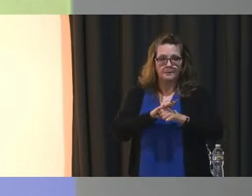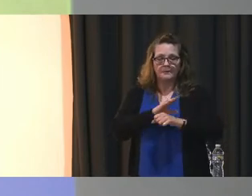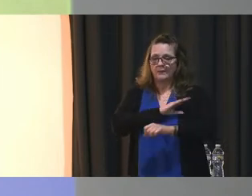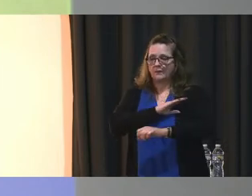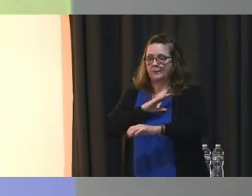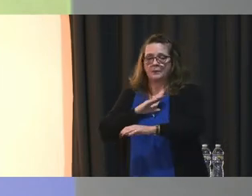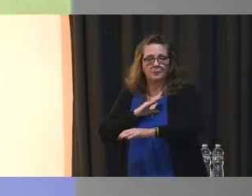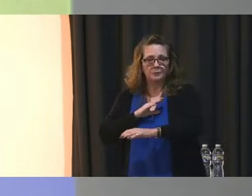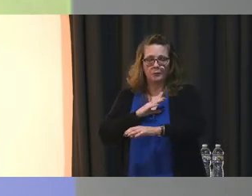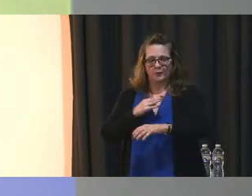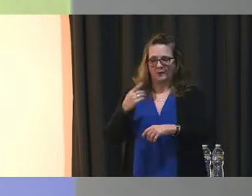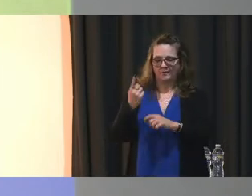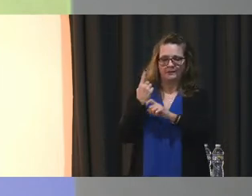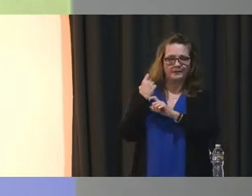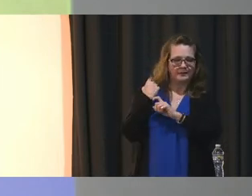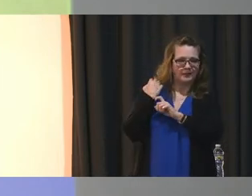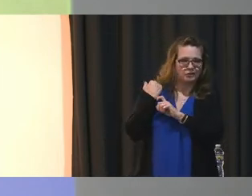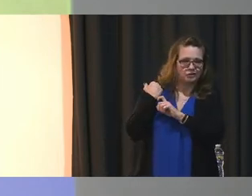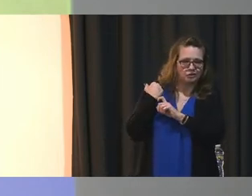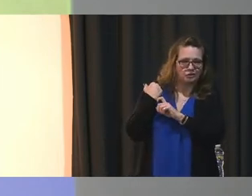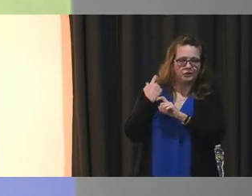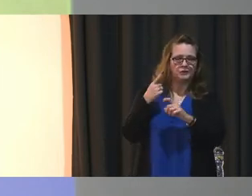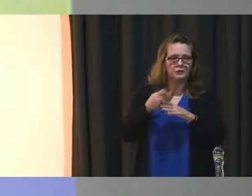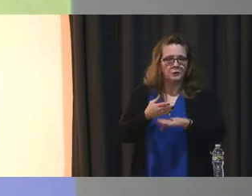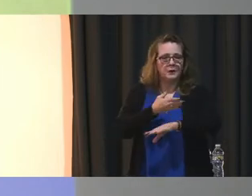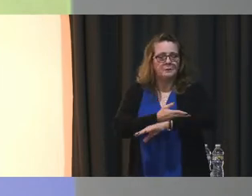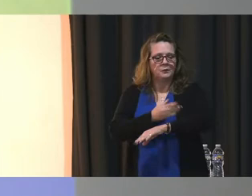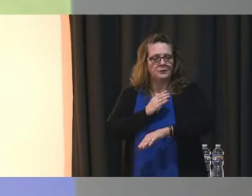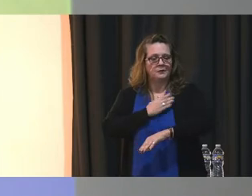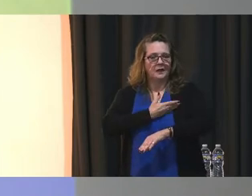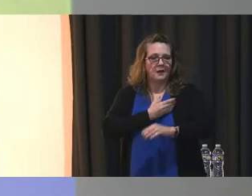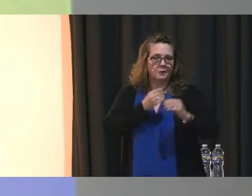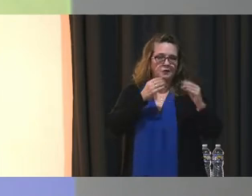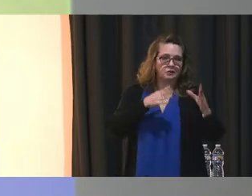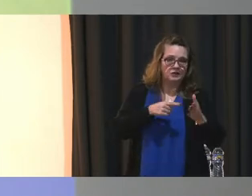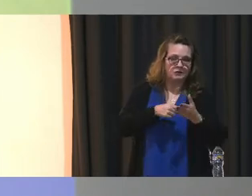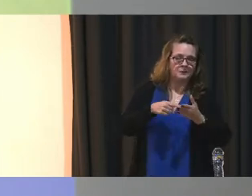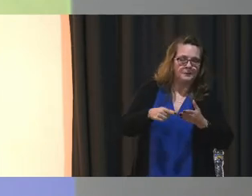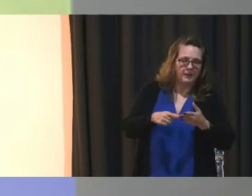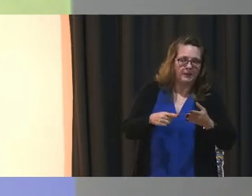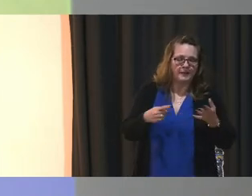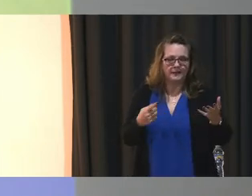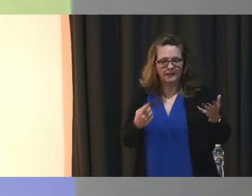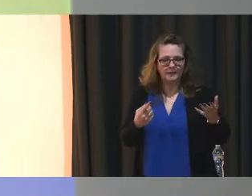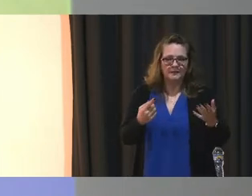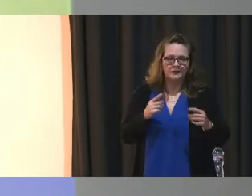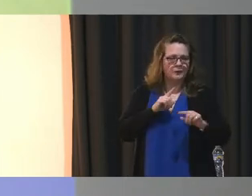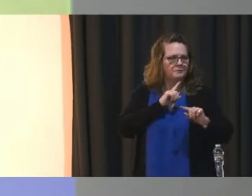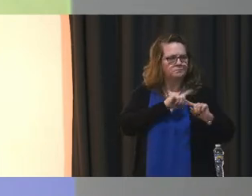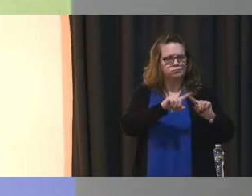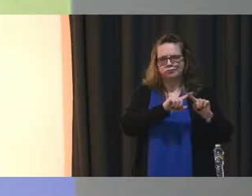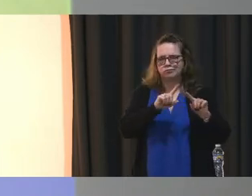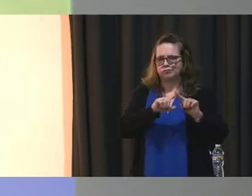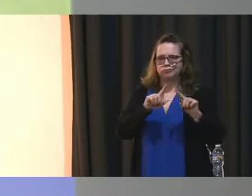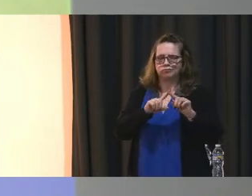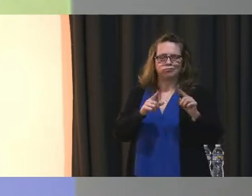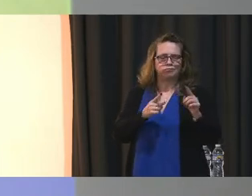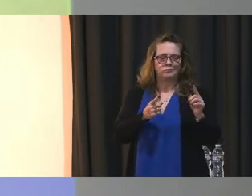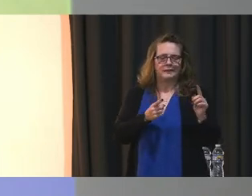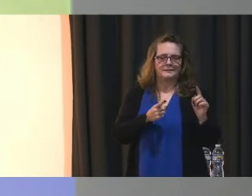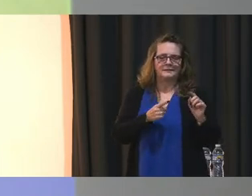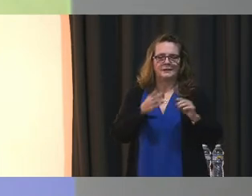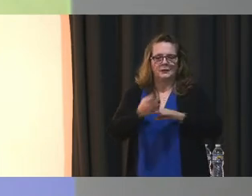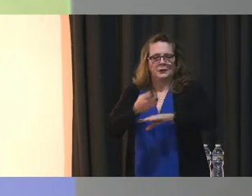this past year to improve our teacher pay to all the different things that go along with